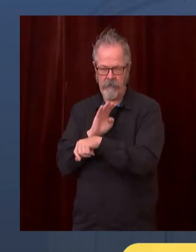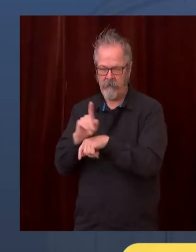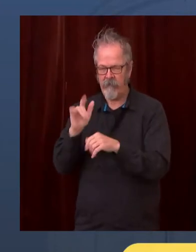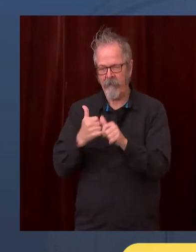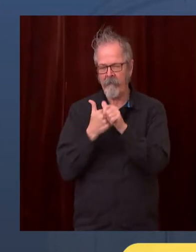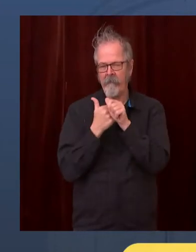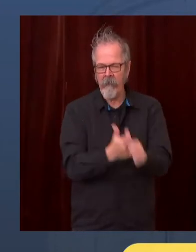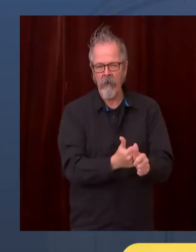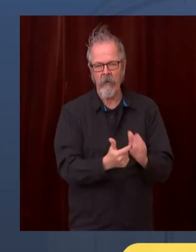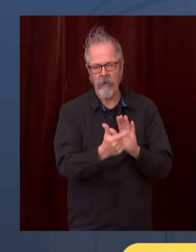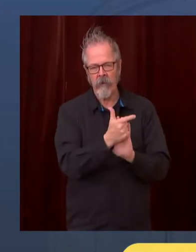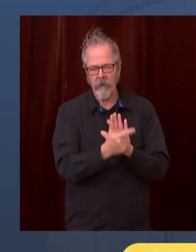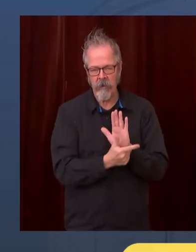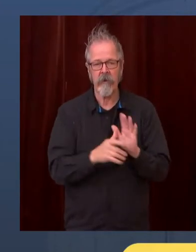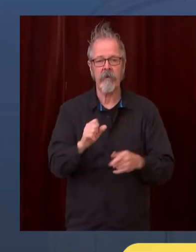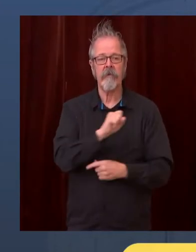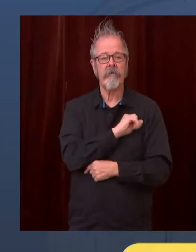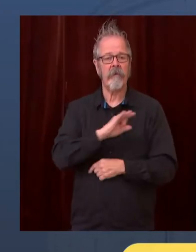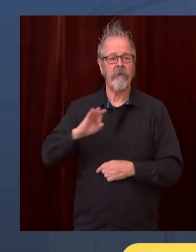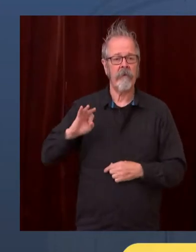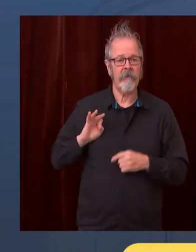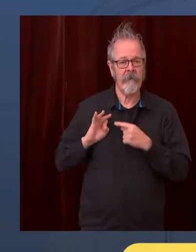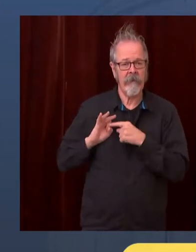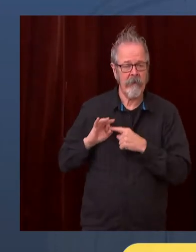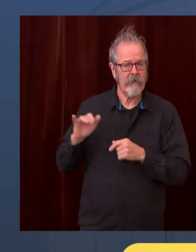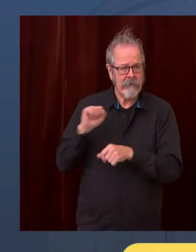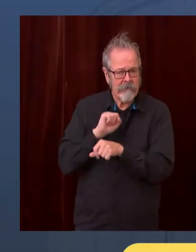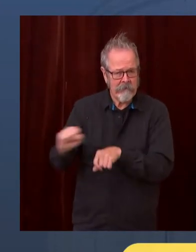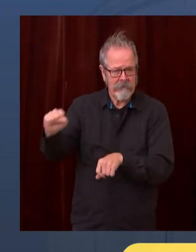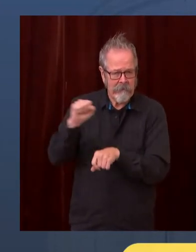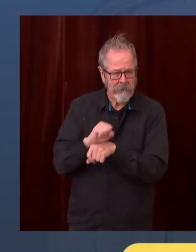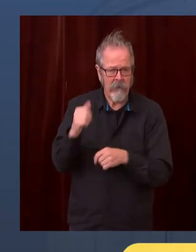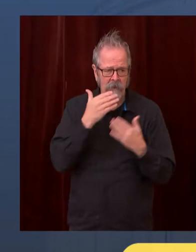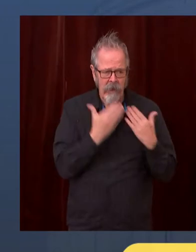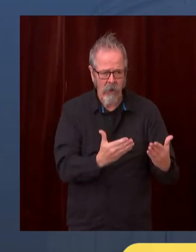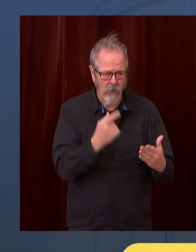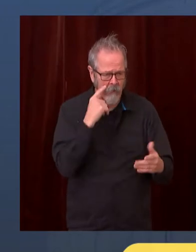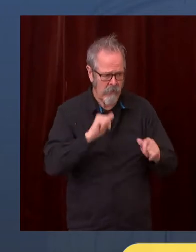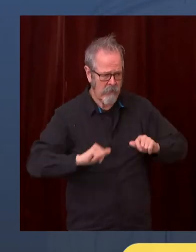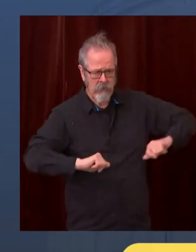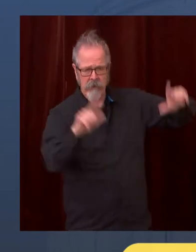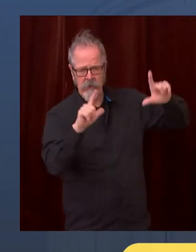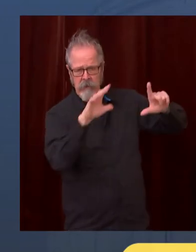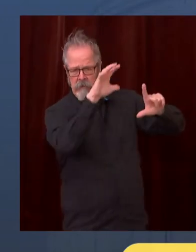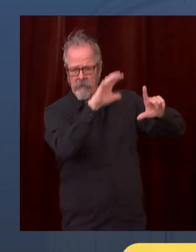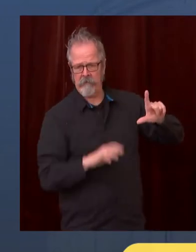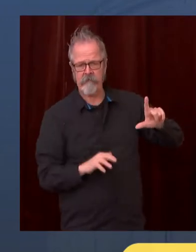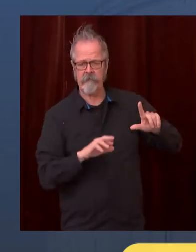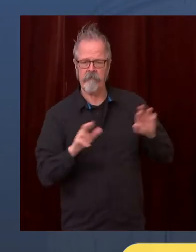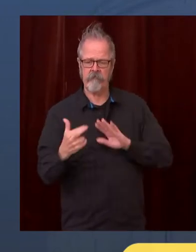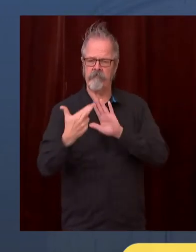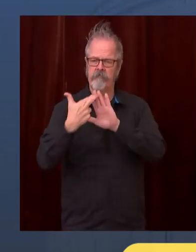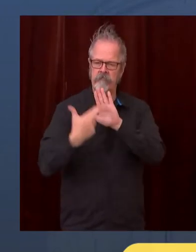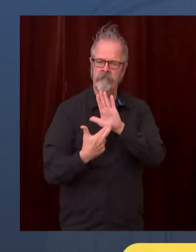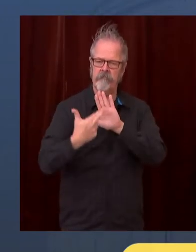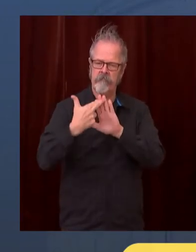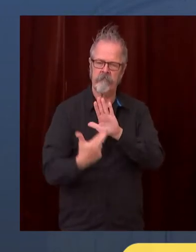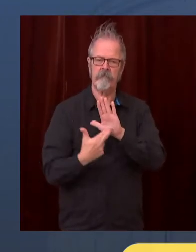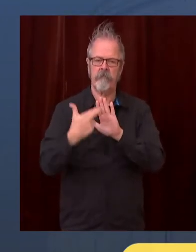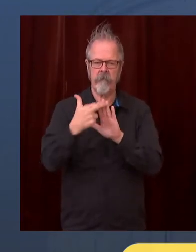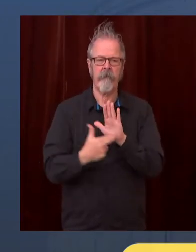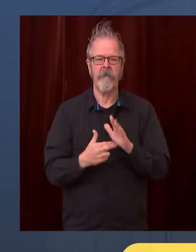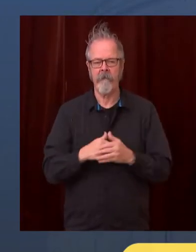$50 million to help small businesses, including restaurants, through these difficult weeks.